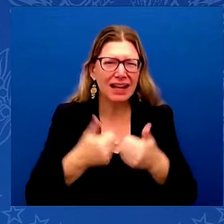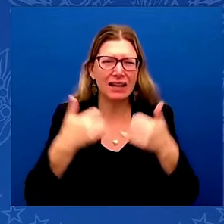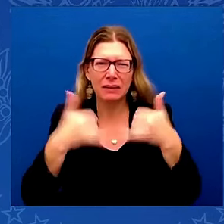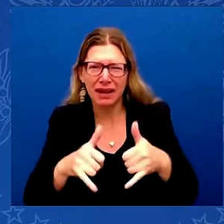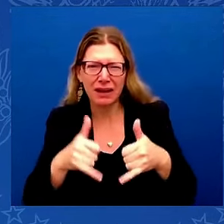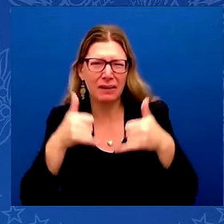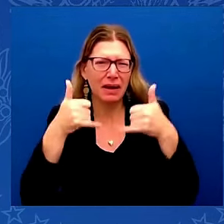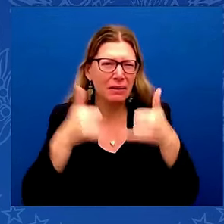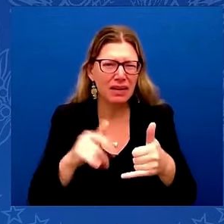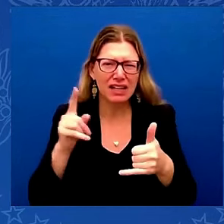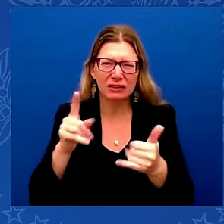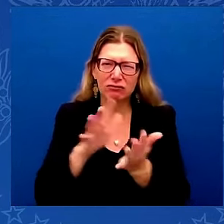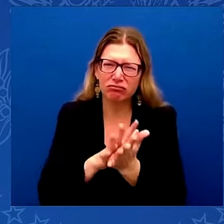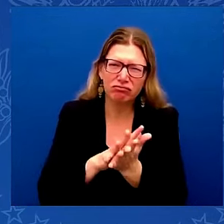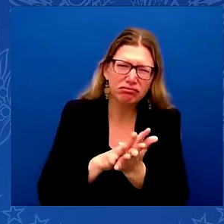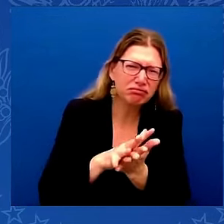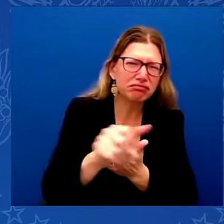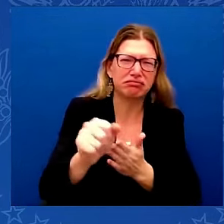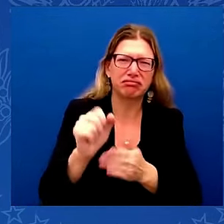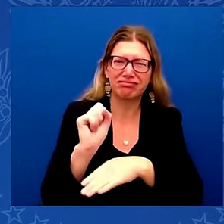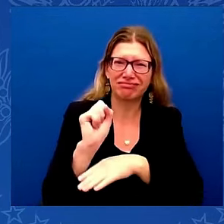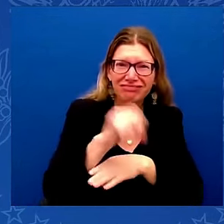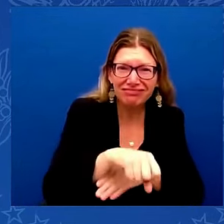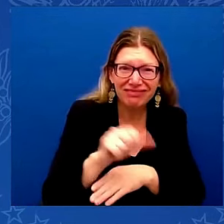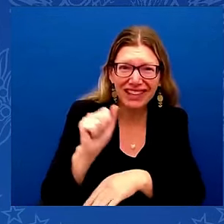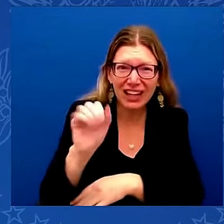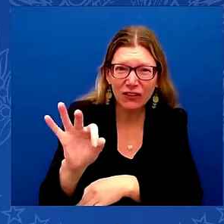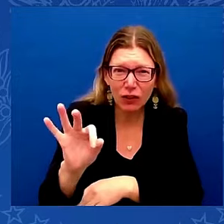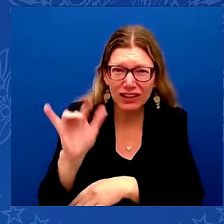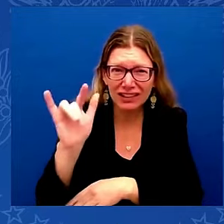Forcing six turnovers and winning by 20 points.